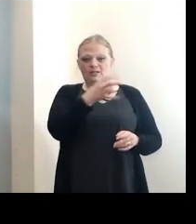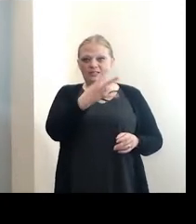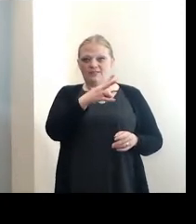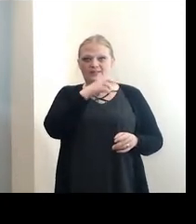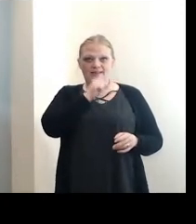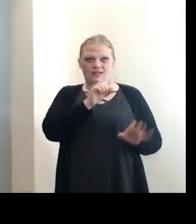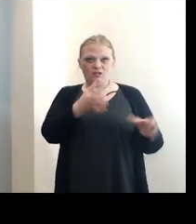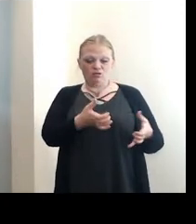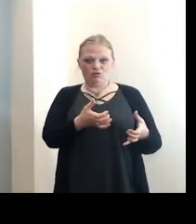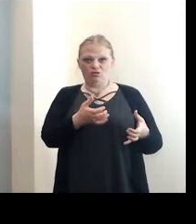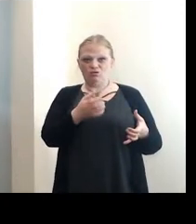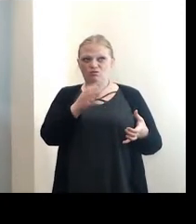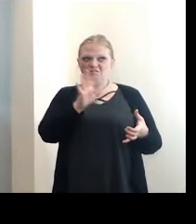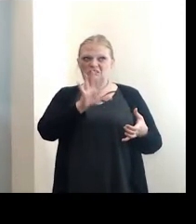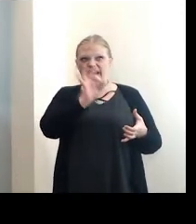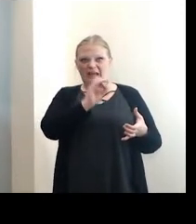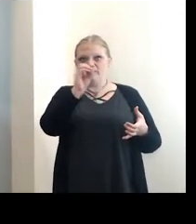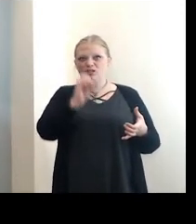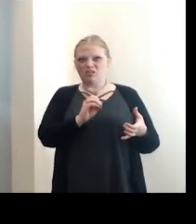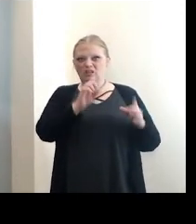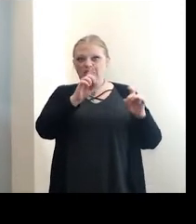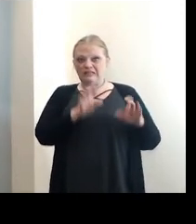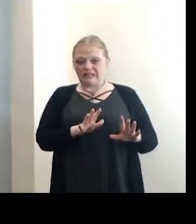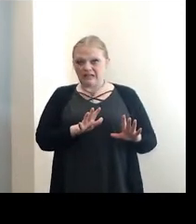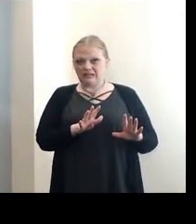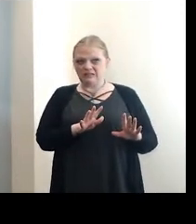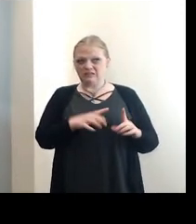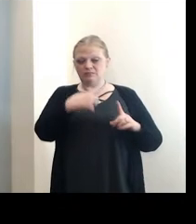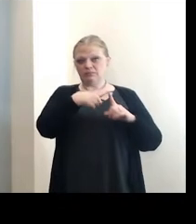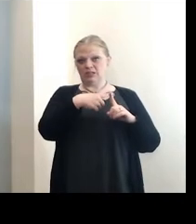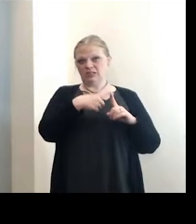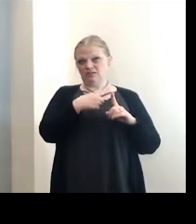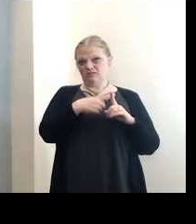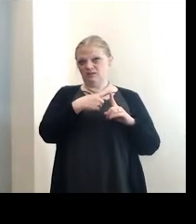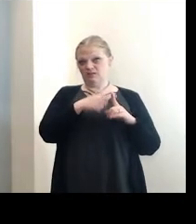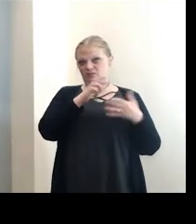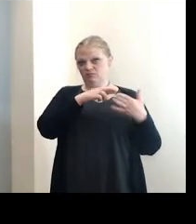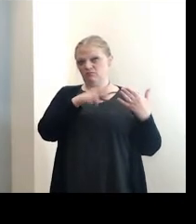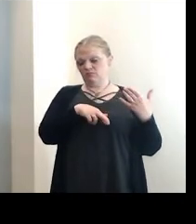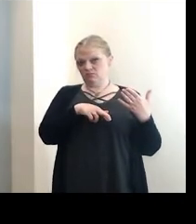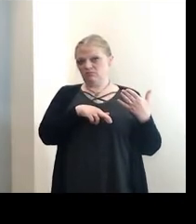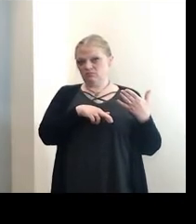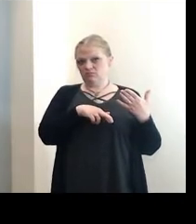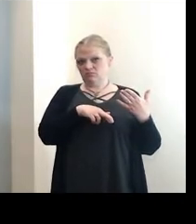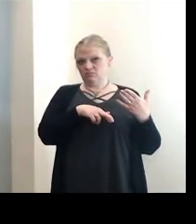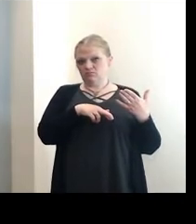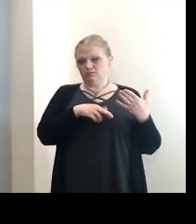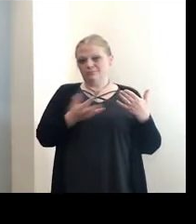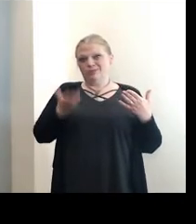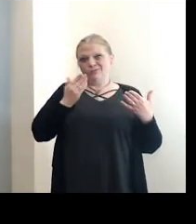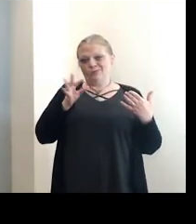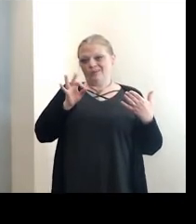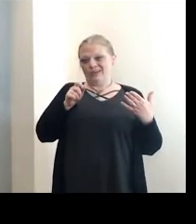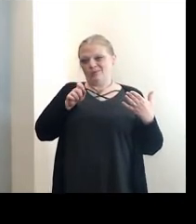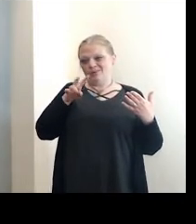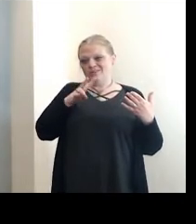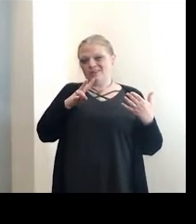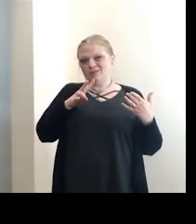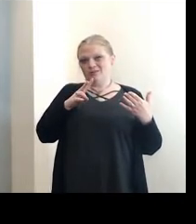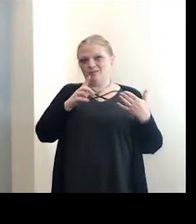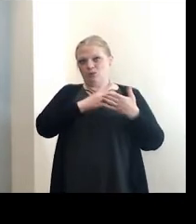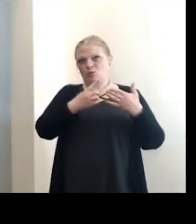category, nearly 9% of the tests that were performed tested positive. That's down from 9.7 the week before.